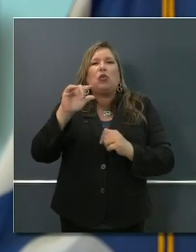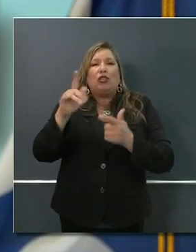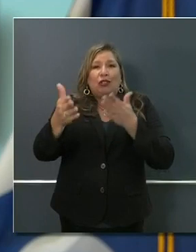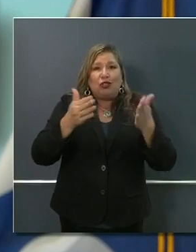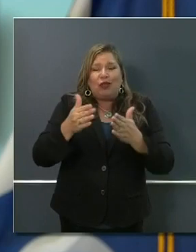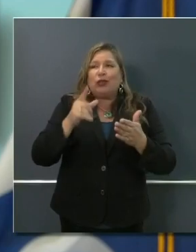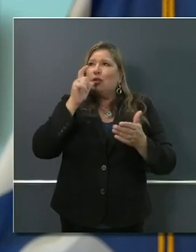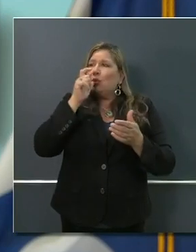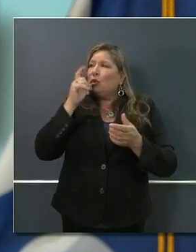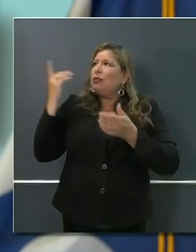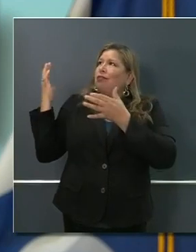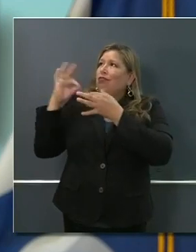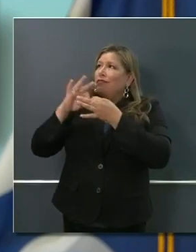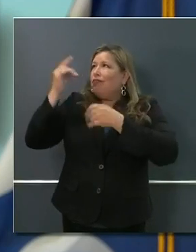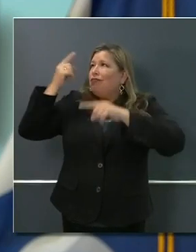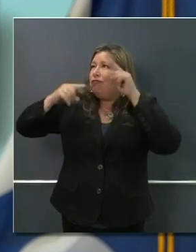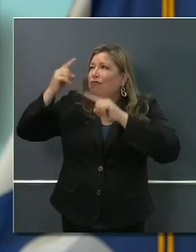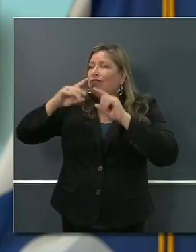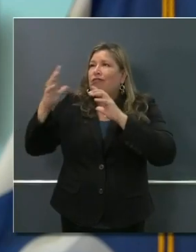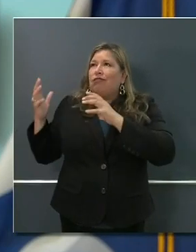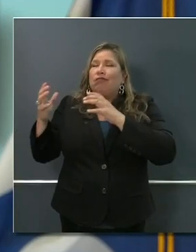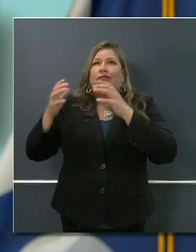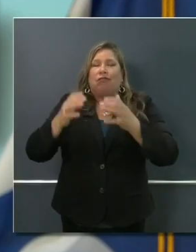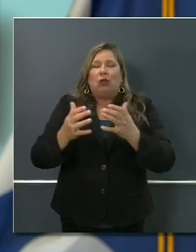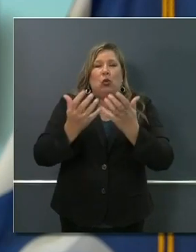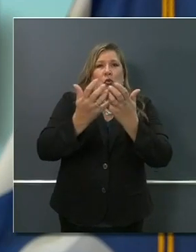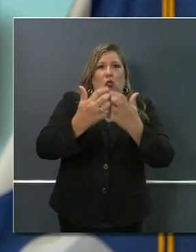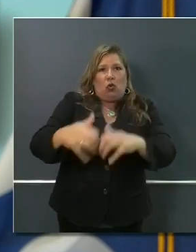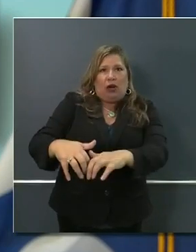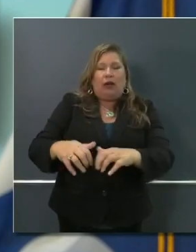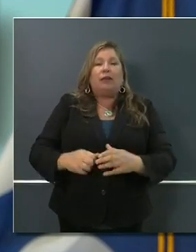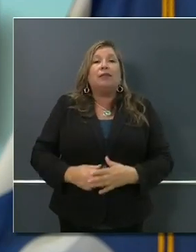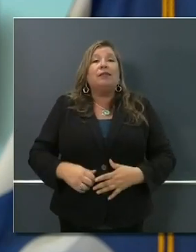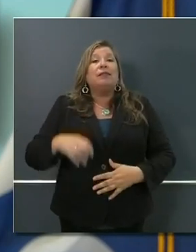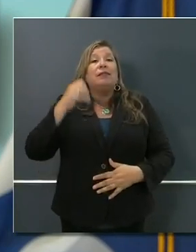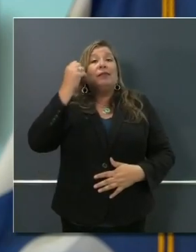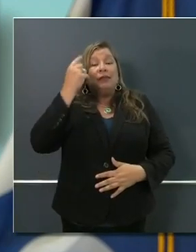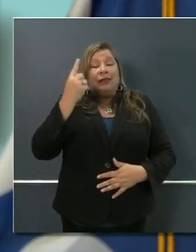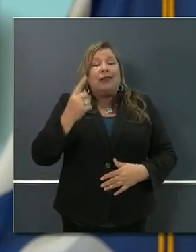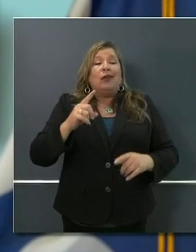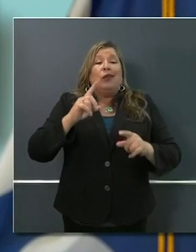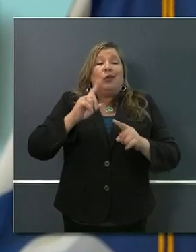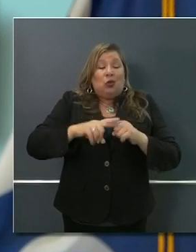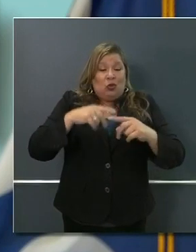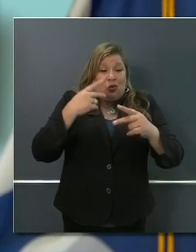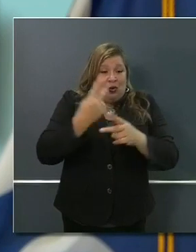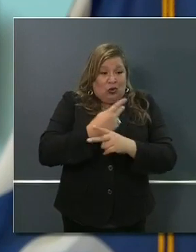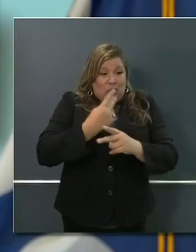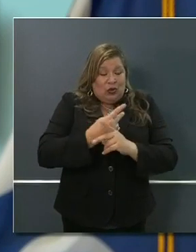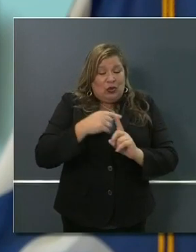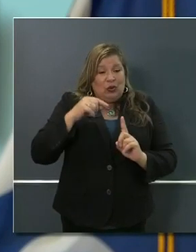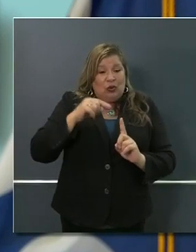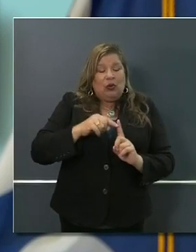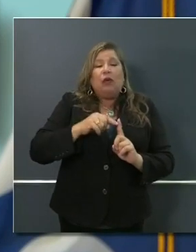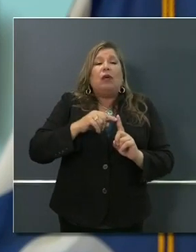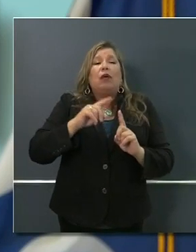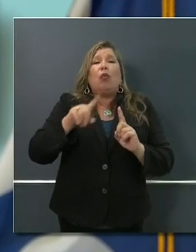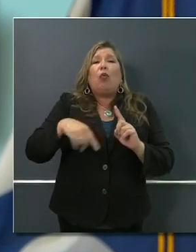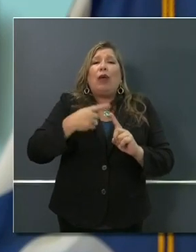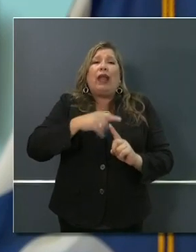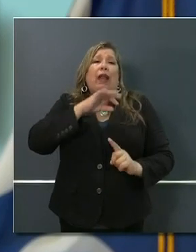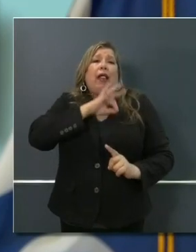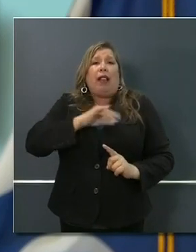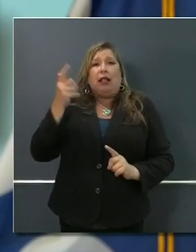eligibility is about a 64-day period from March to middle of June. But the